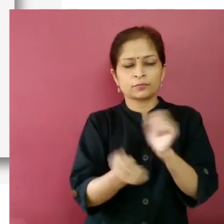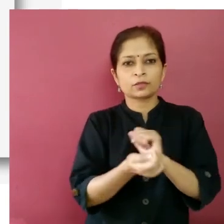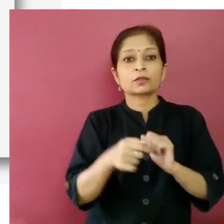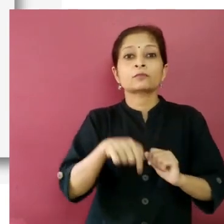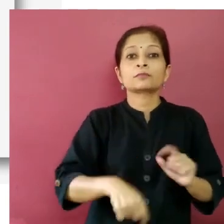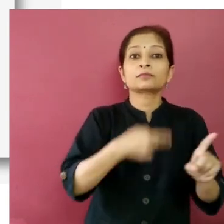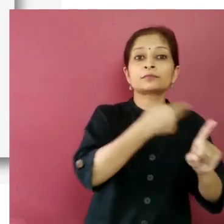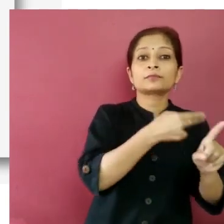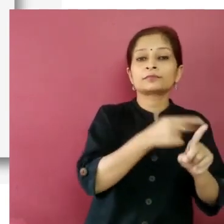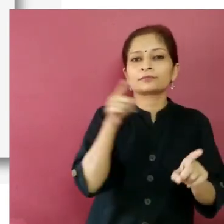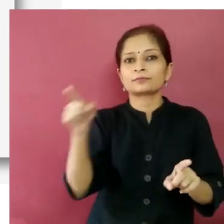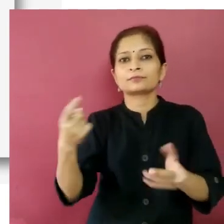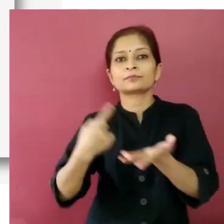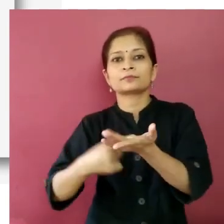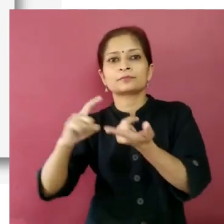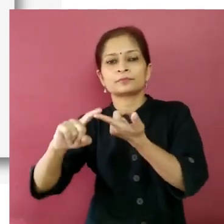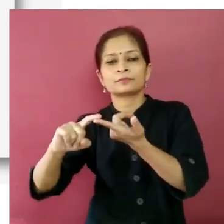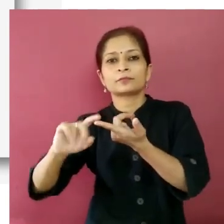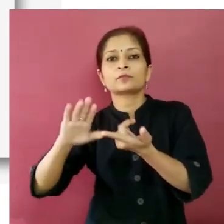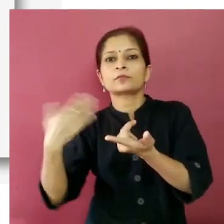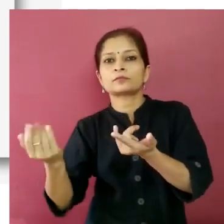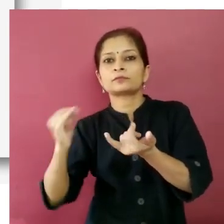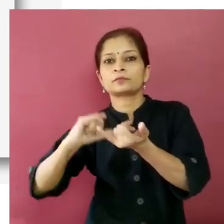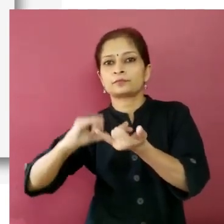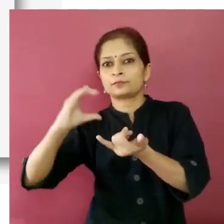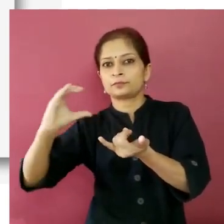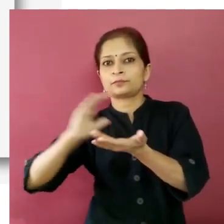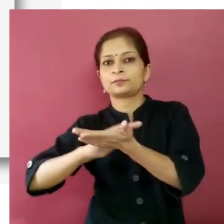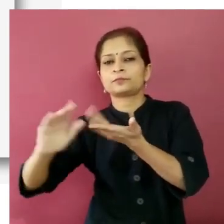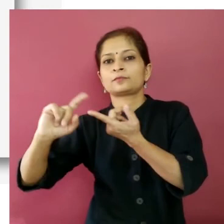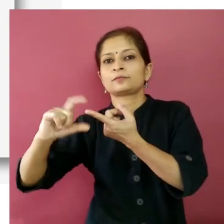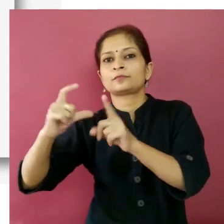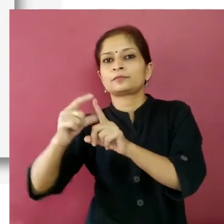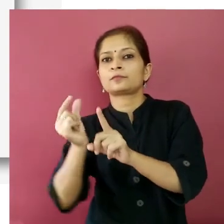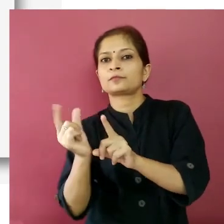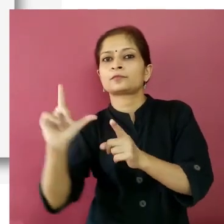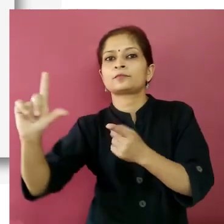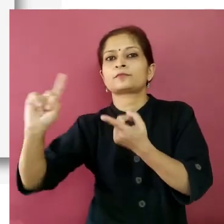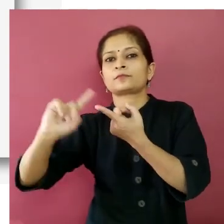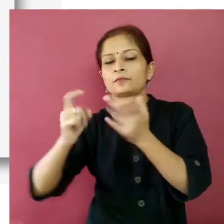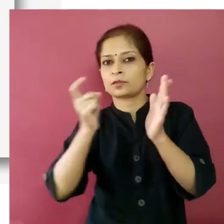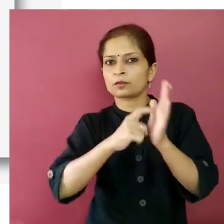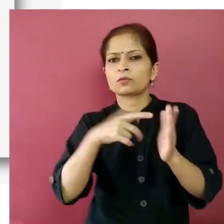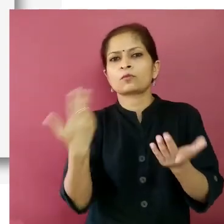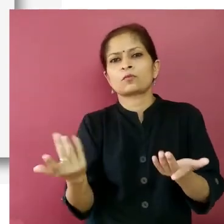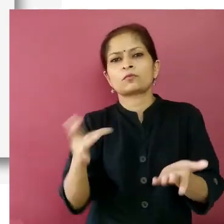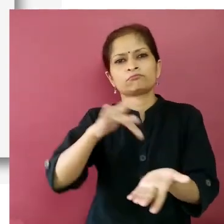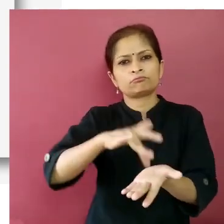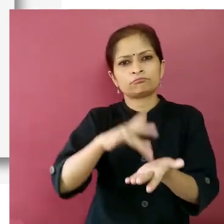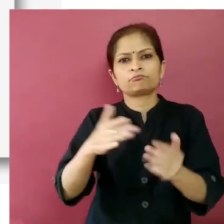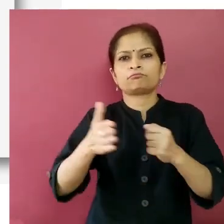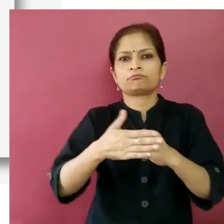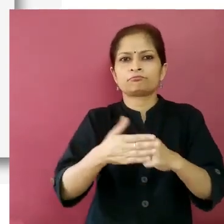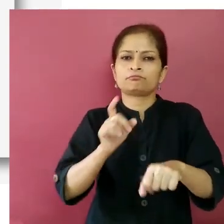members name and change the date and time of the appointment if you have already received your first dose